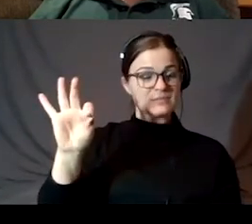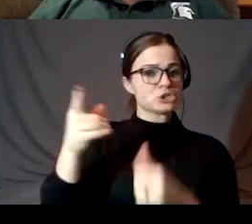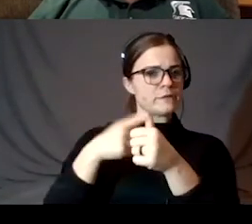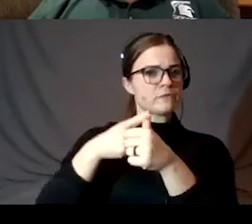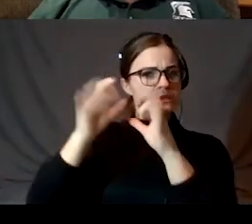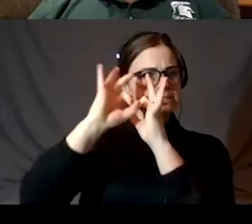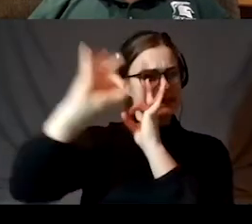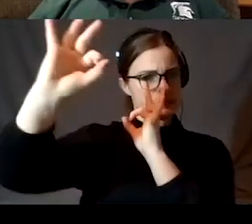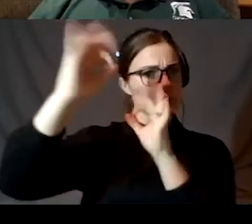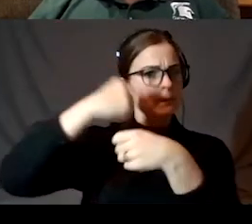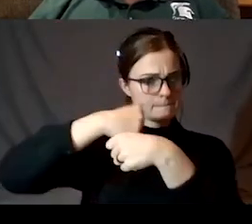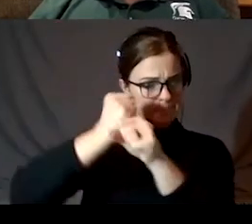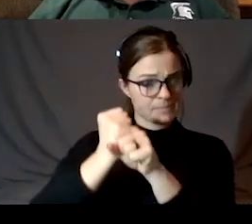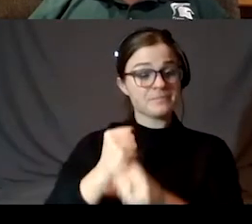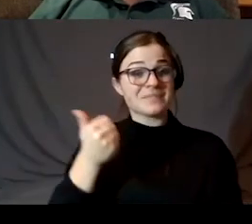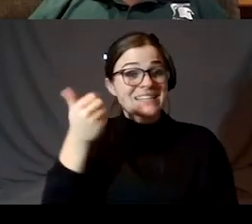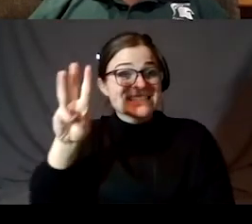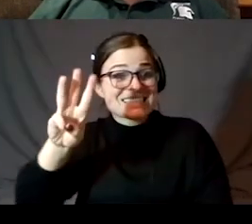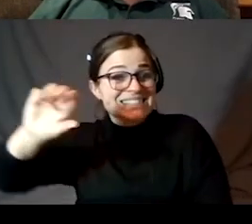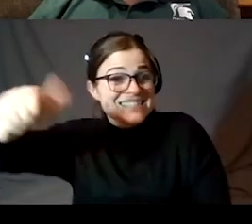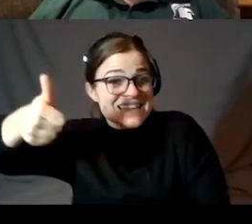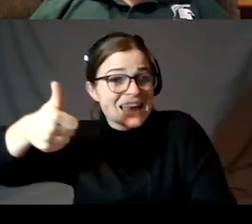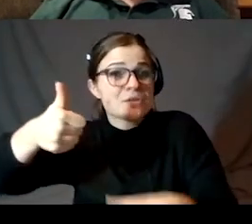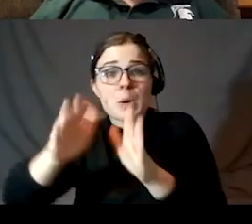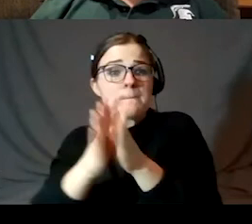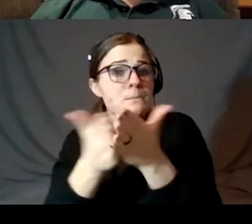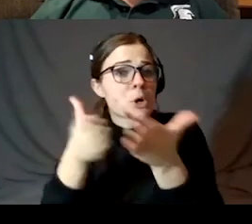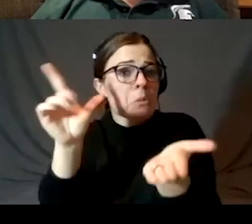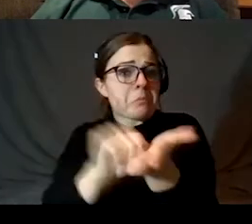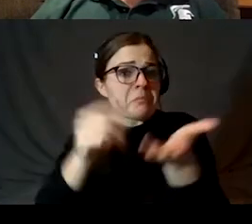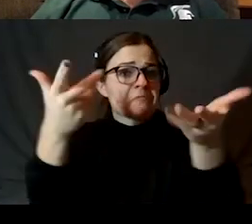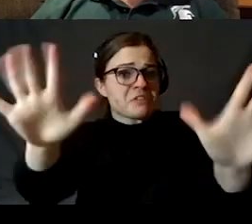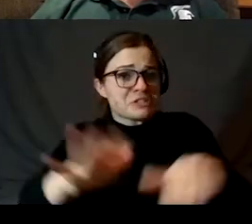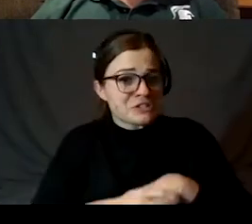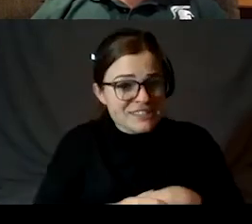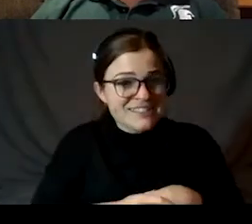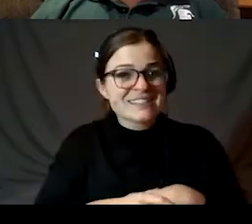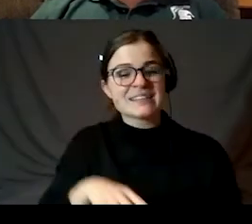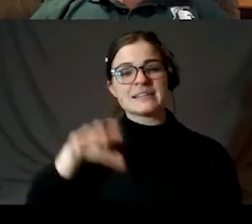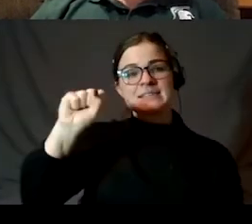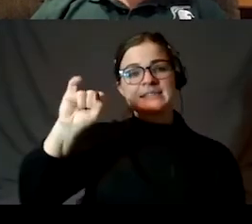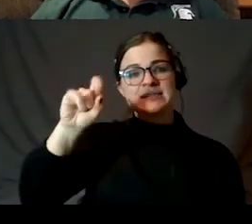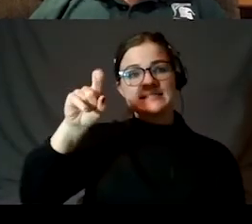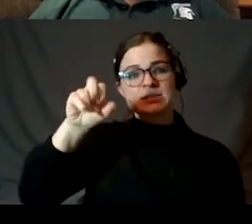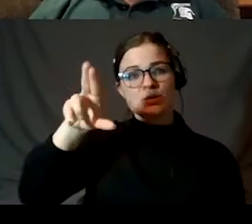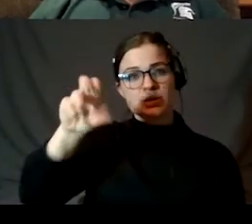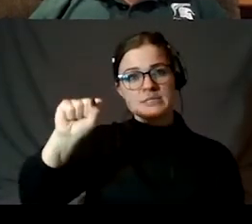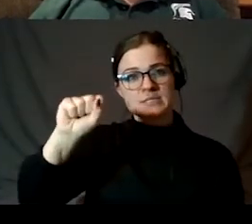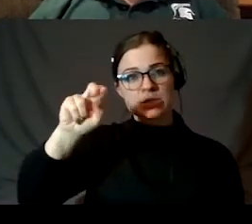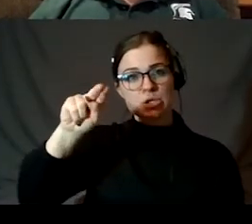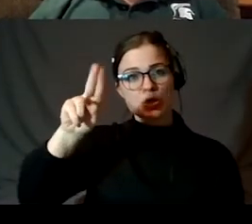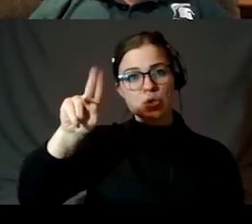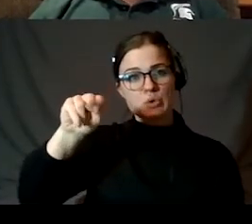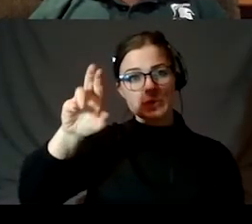believe. 1610, he's already written a book, Sidereus Nuncius, or the Starry Messenger, and it